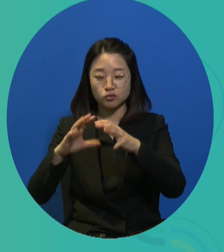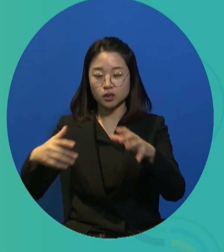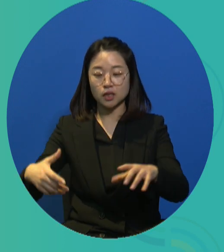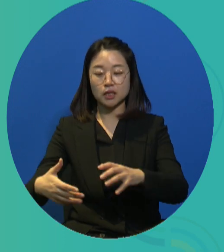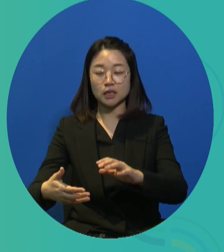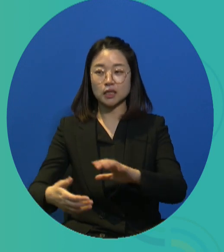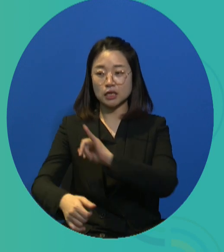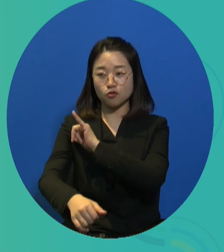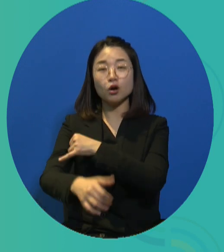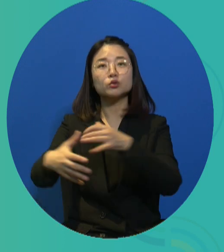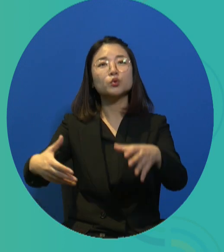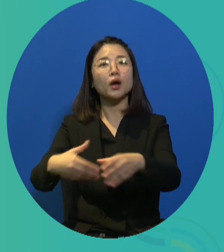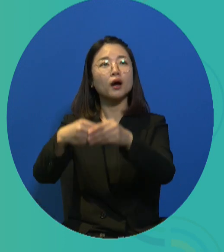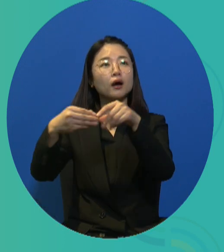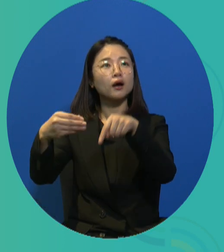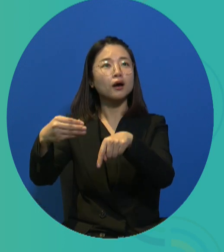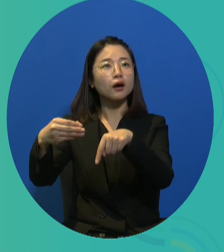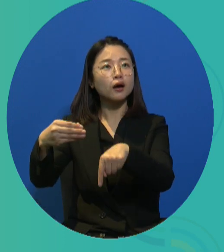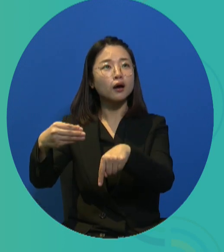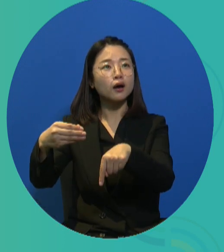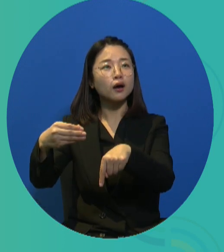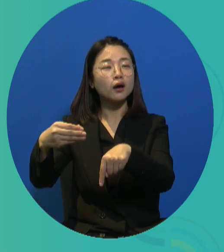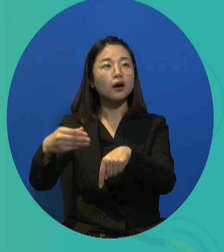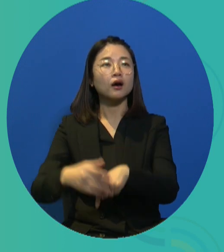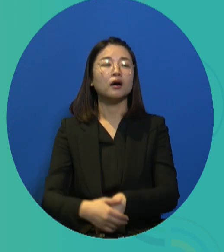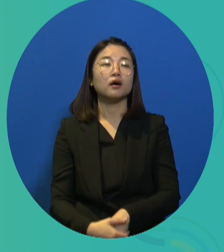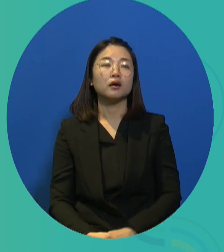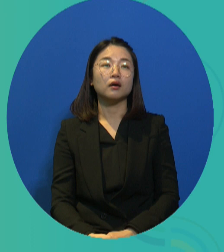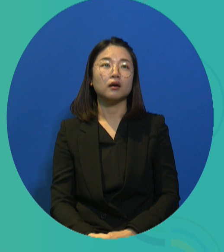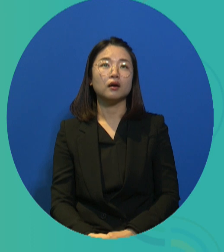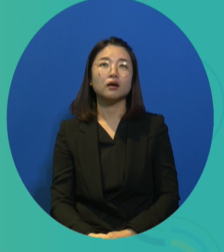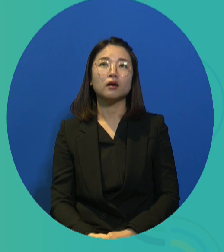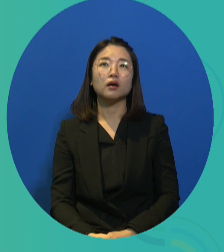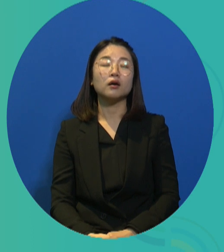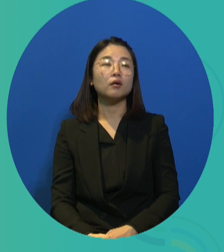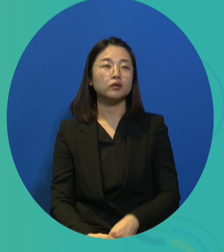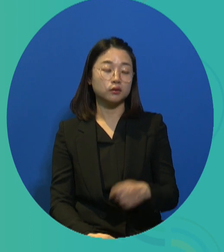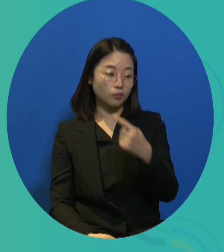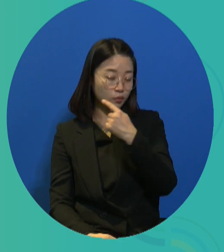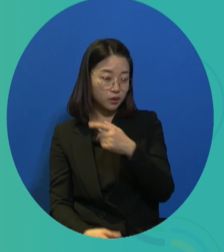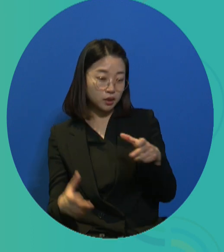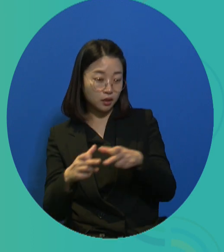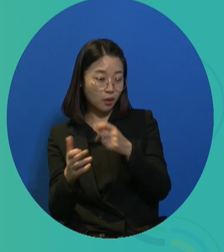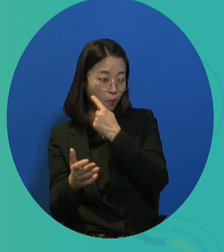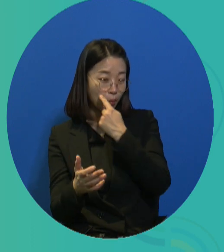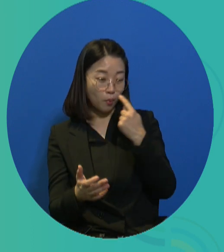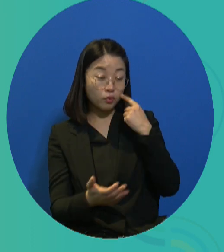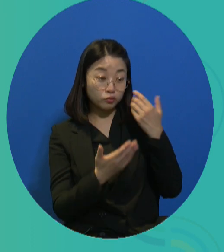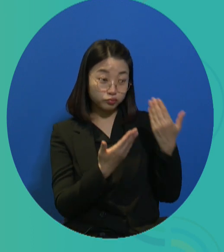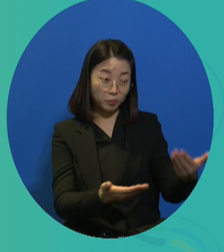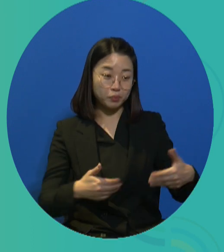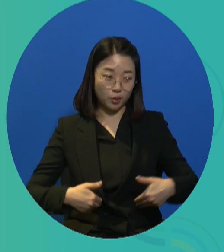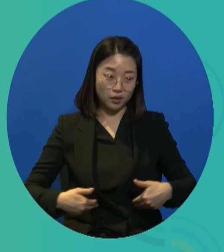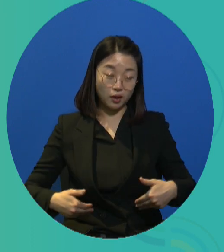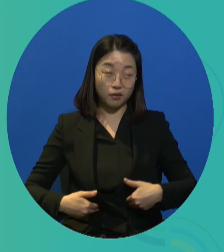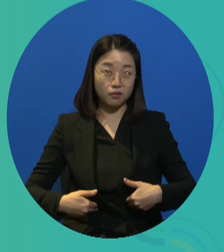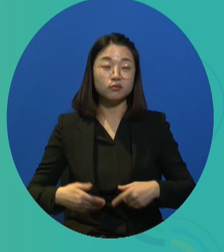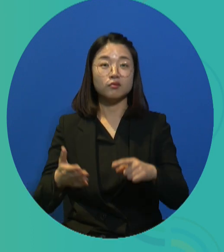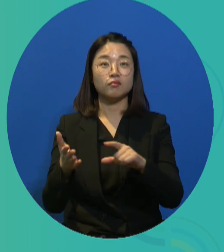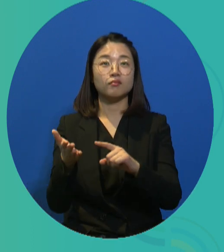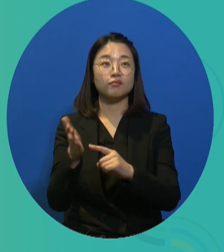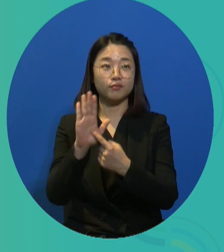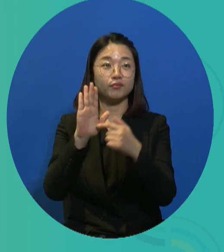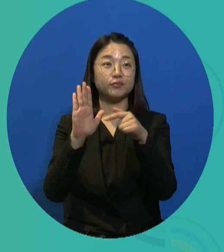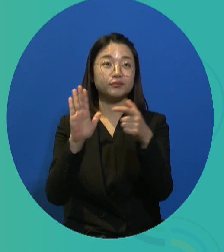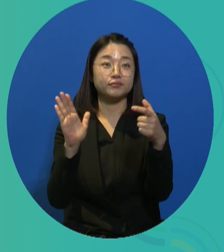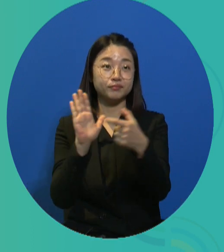So the UN CRPD is very important because it is the first international human rights convention for